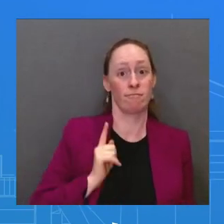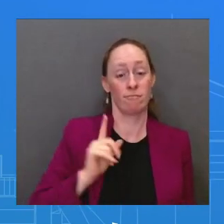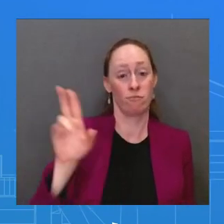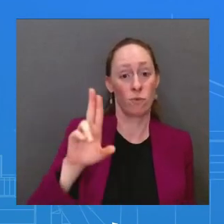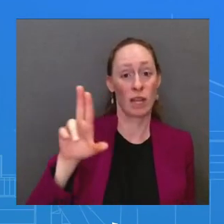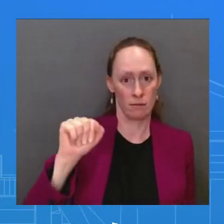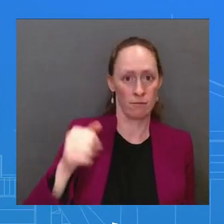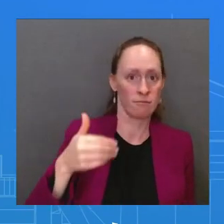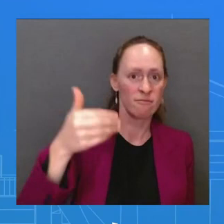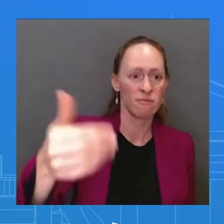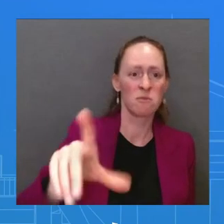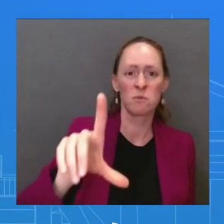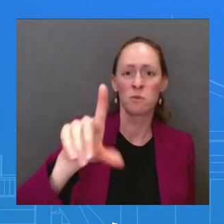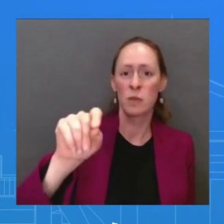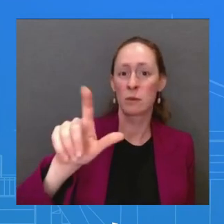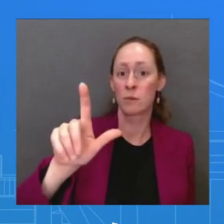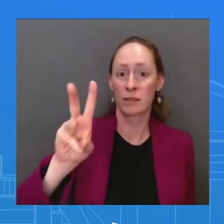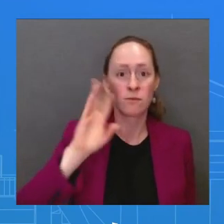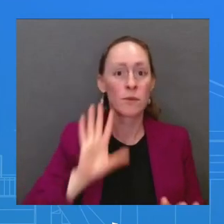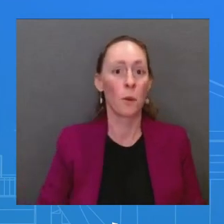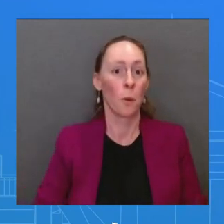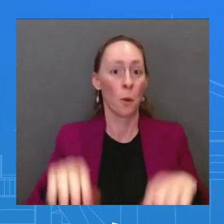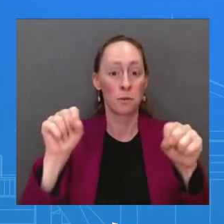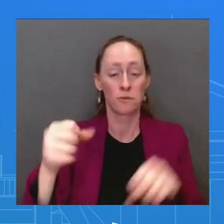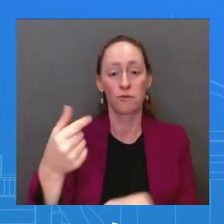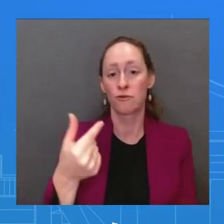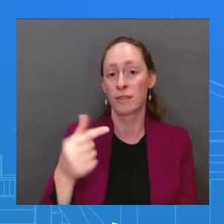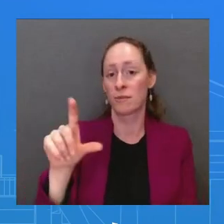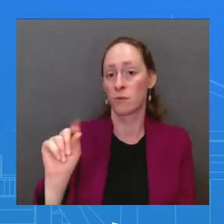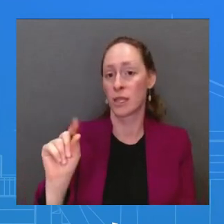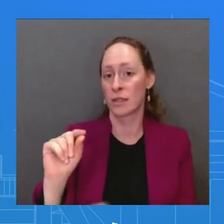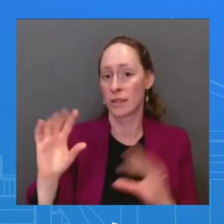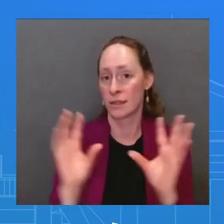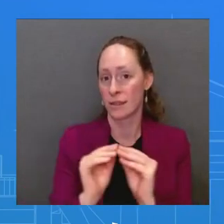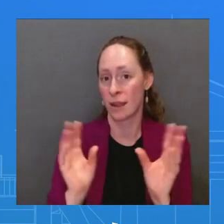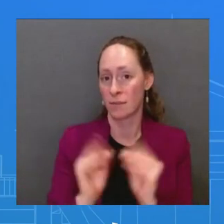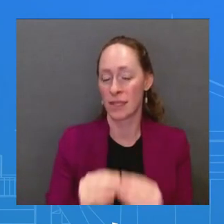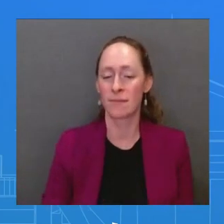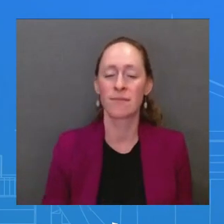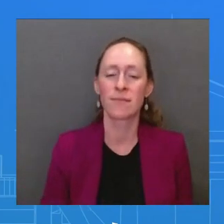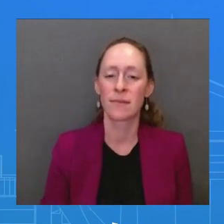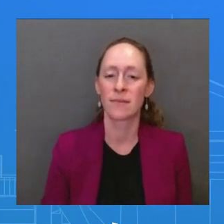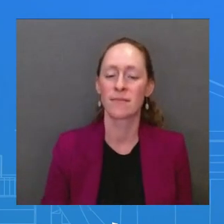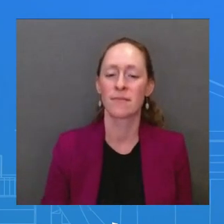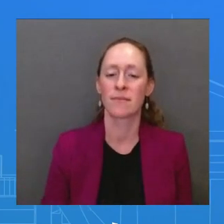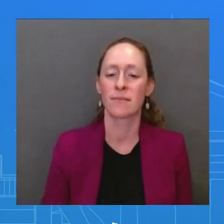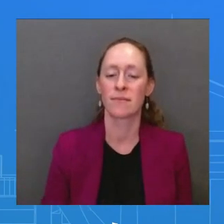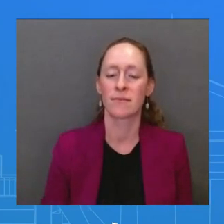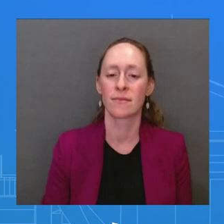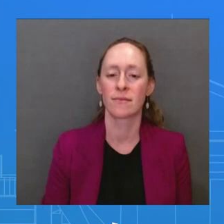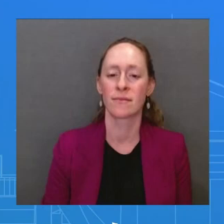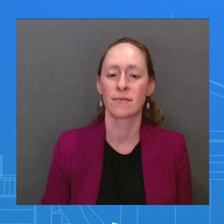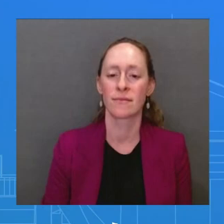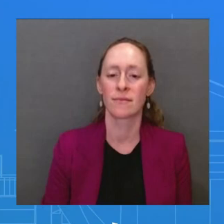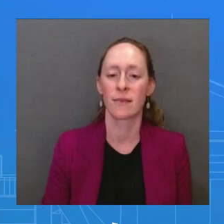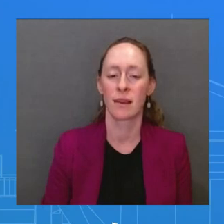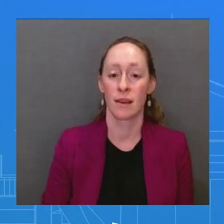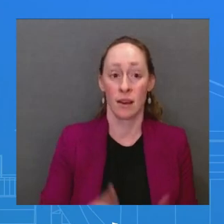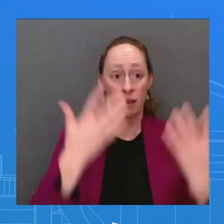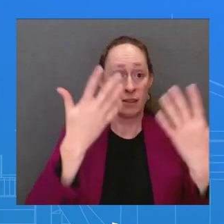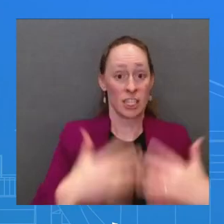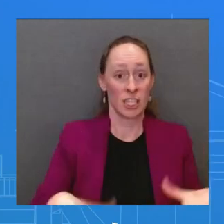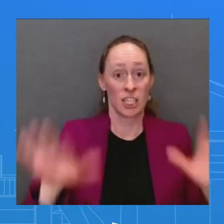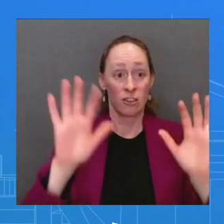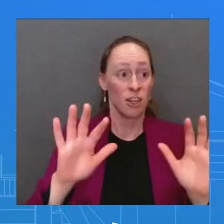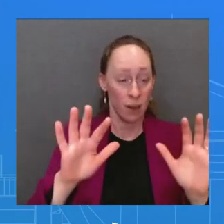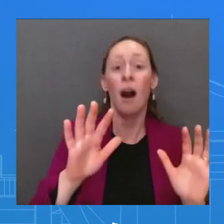to meet with the General Secretary and Vietnam's top leadership. Building on President Biden's string of diplomatic successes